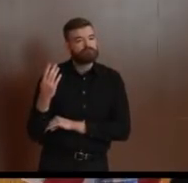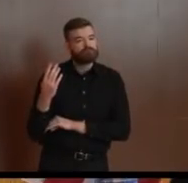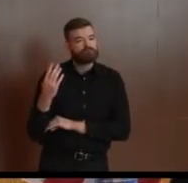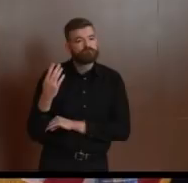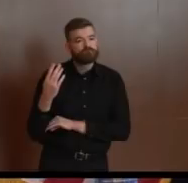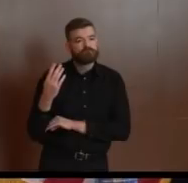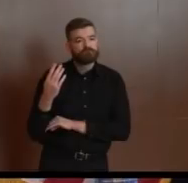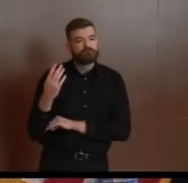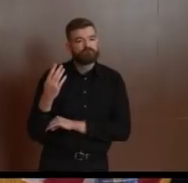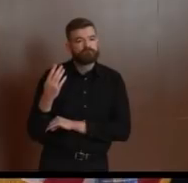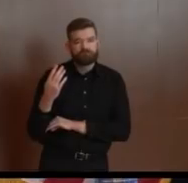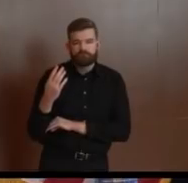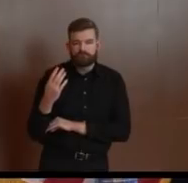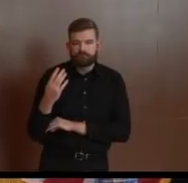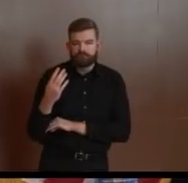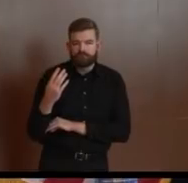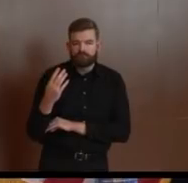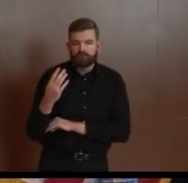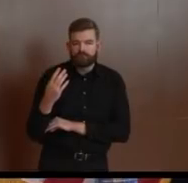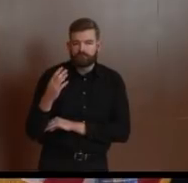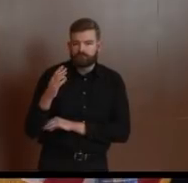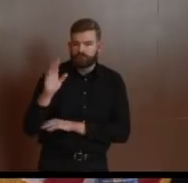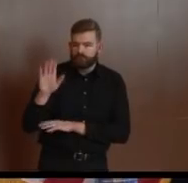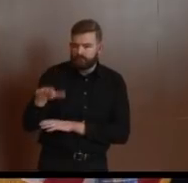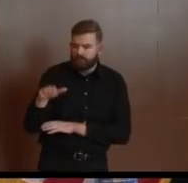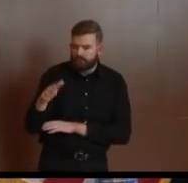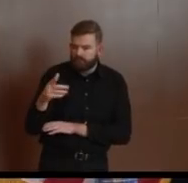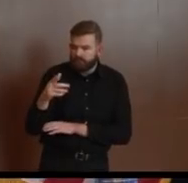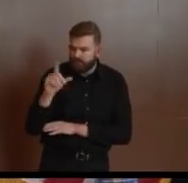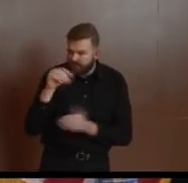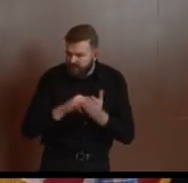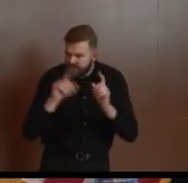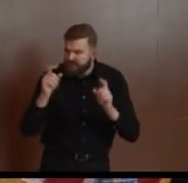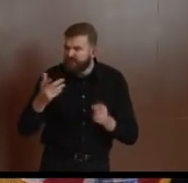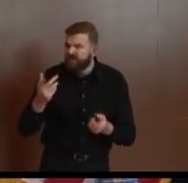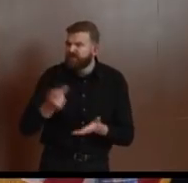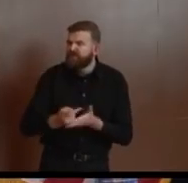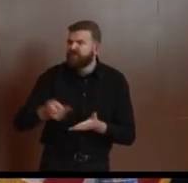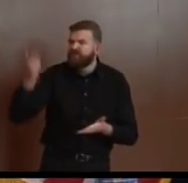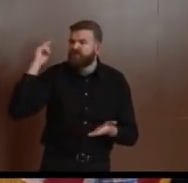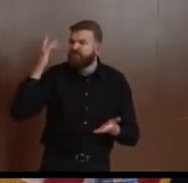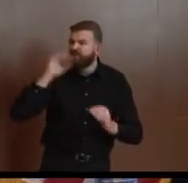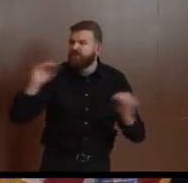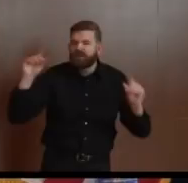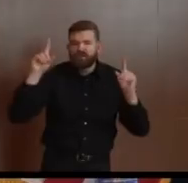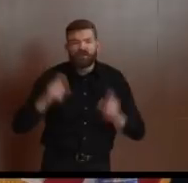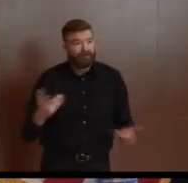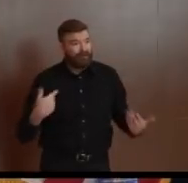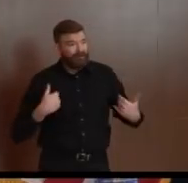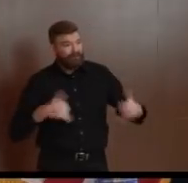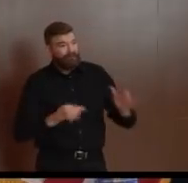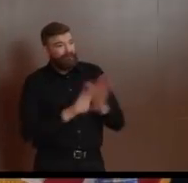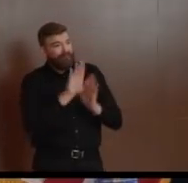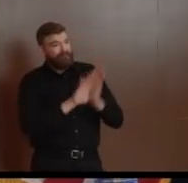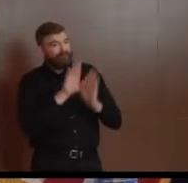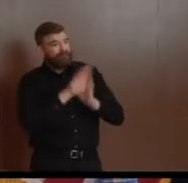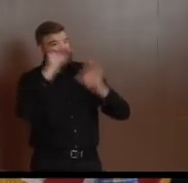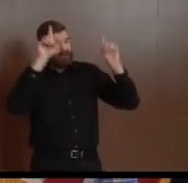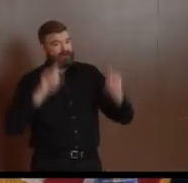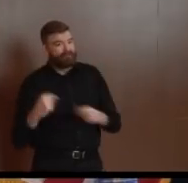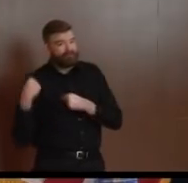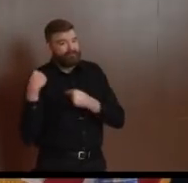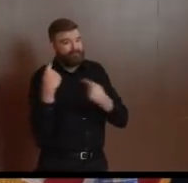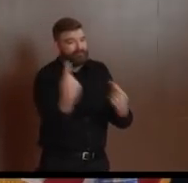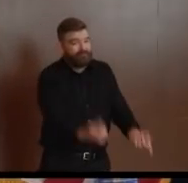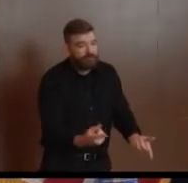not a look at a gift horse in the mouth, as they say. We thank them. But the fact of the matter is, I think we've said this at every one of our gatherings, there's